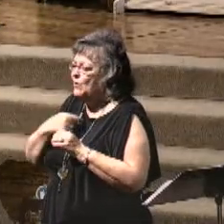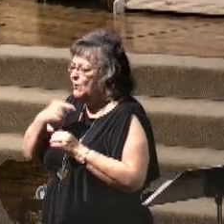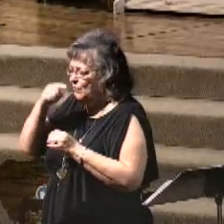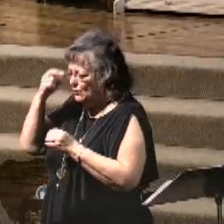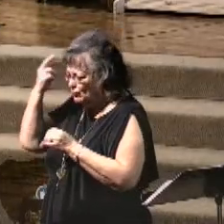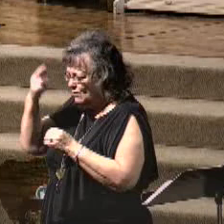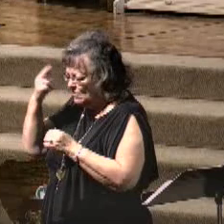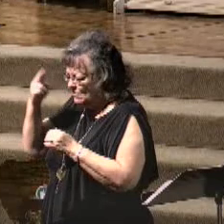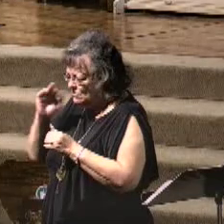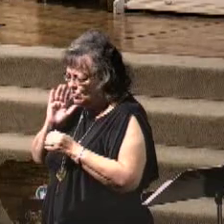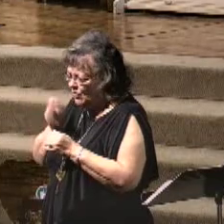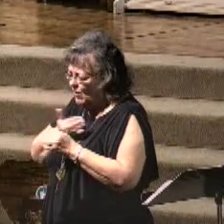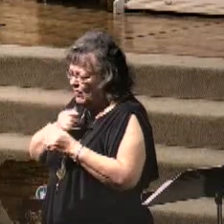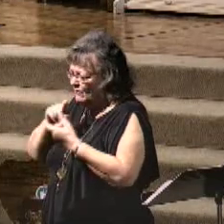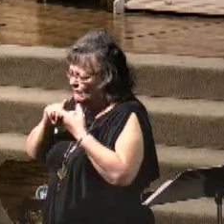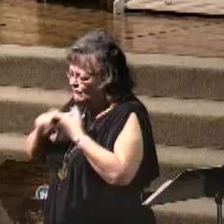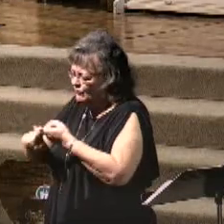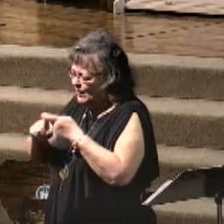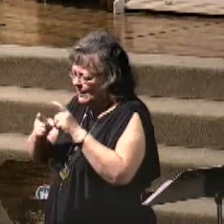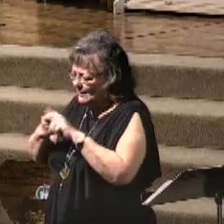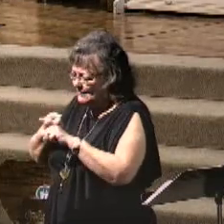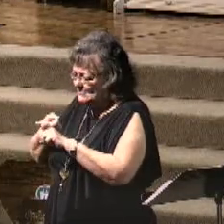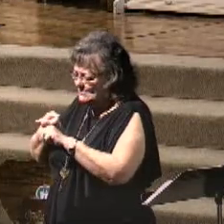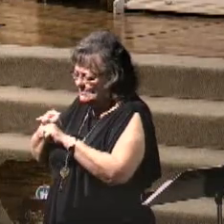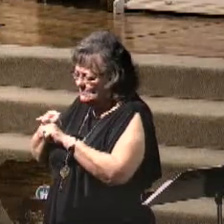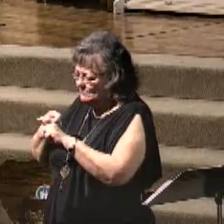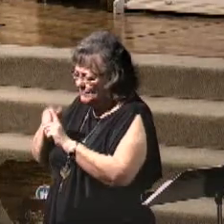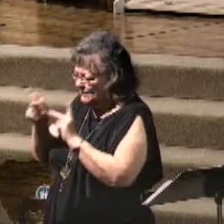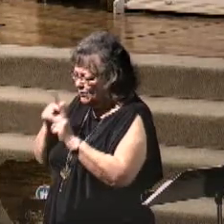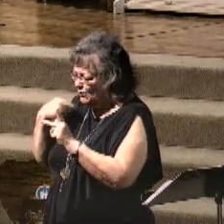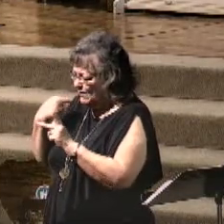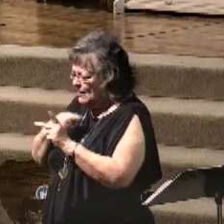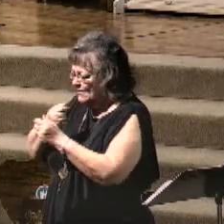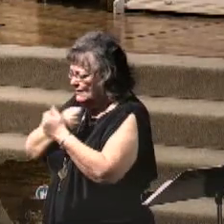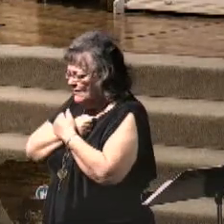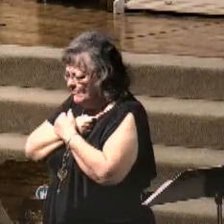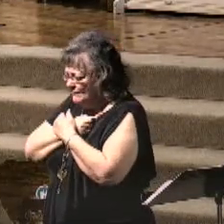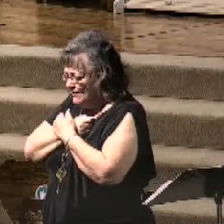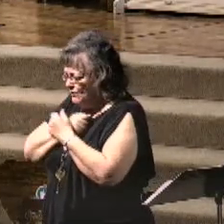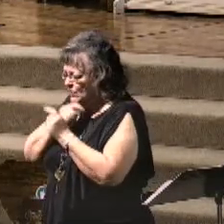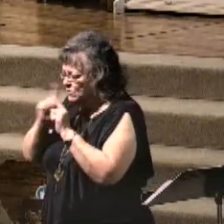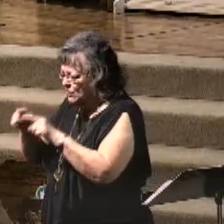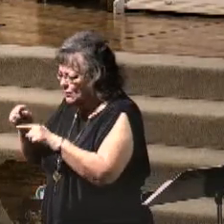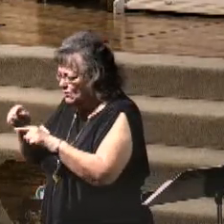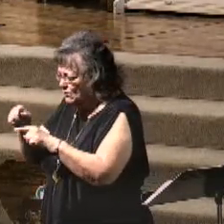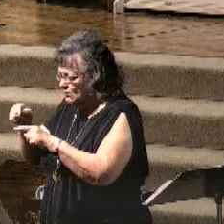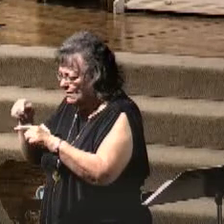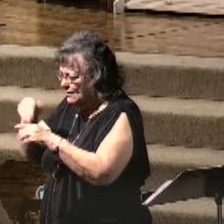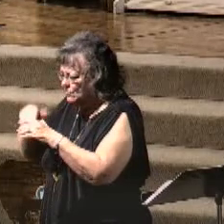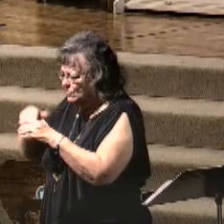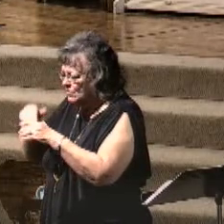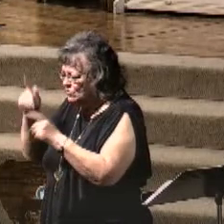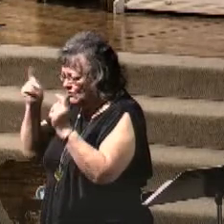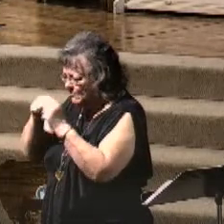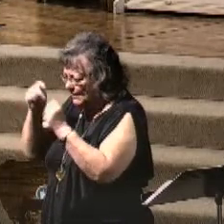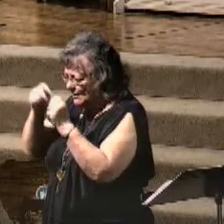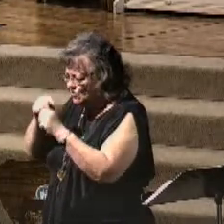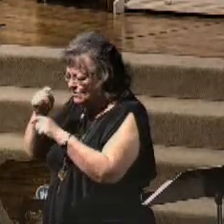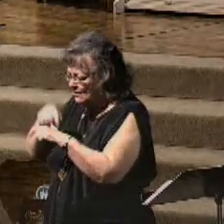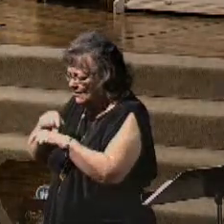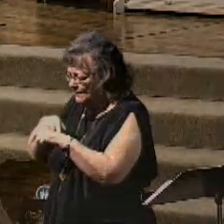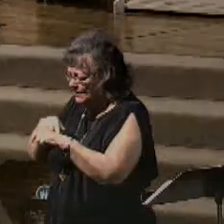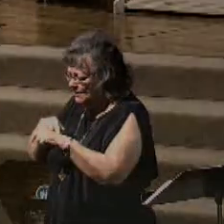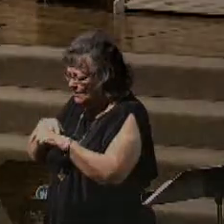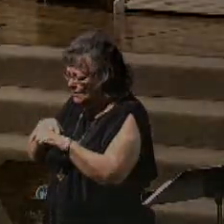friends and our loved ones that enter this tribulation period without any hope. It could start up any